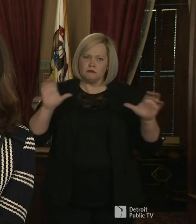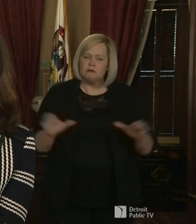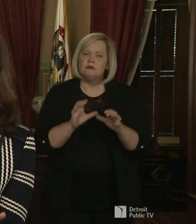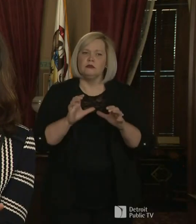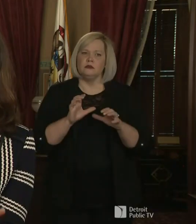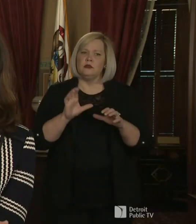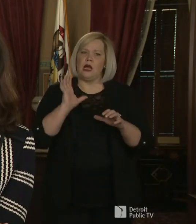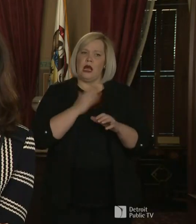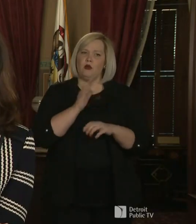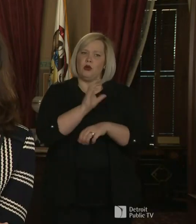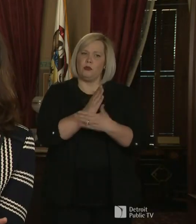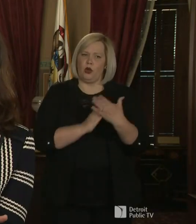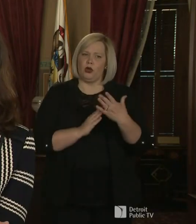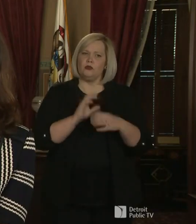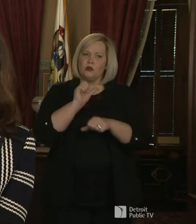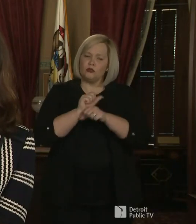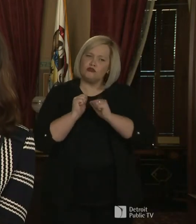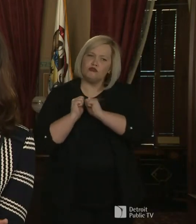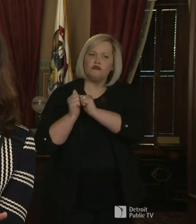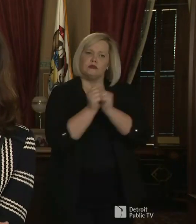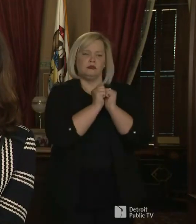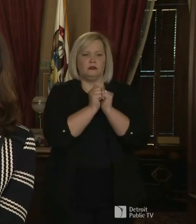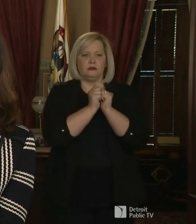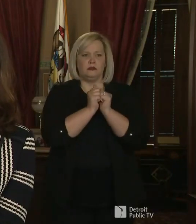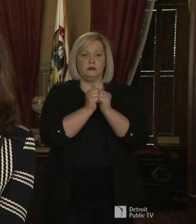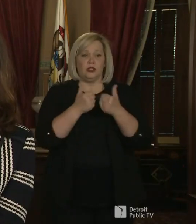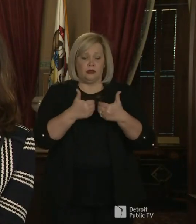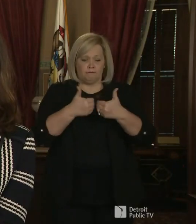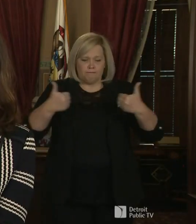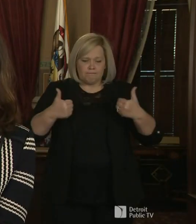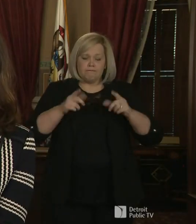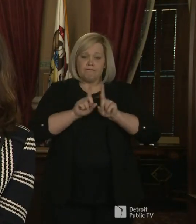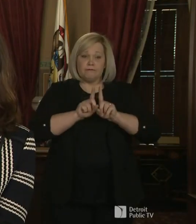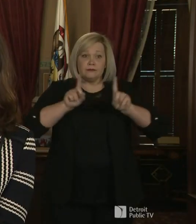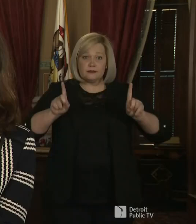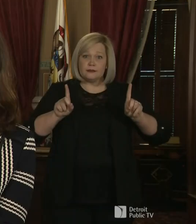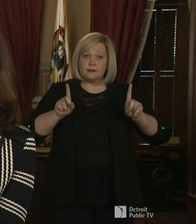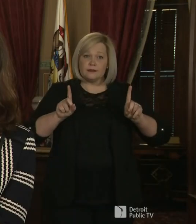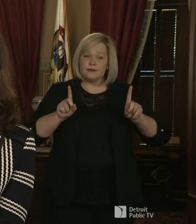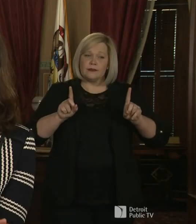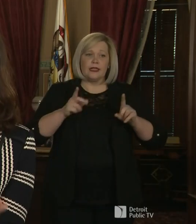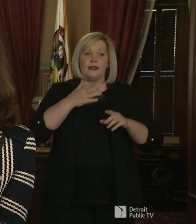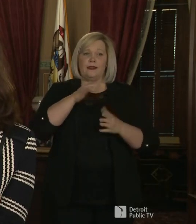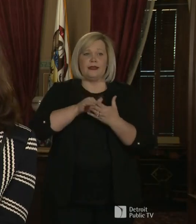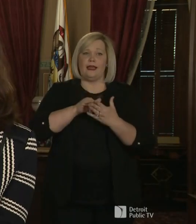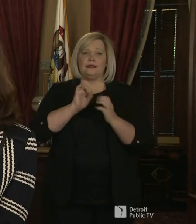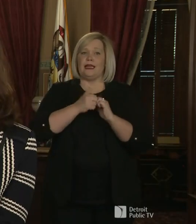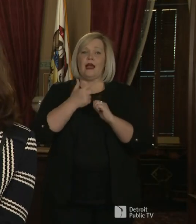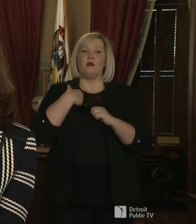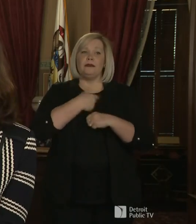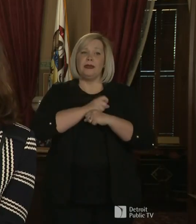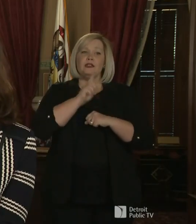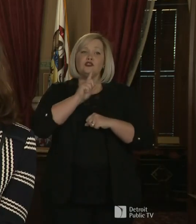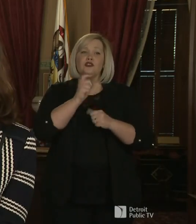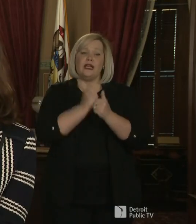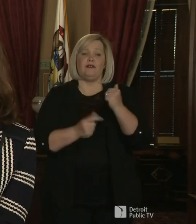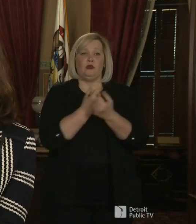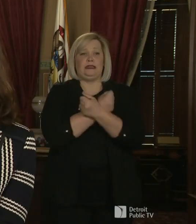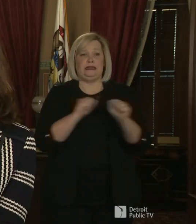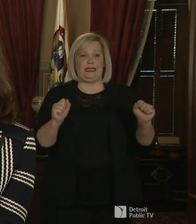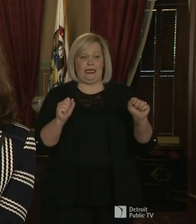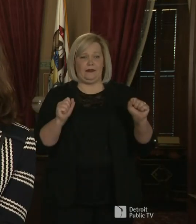part. The distancing is truly the best way that we can keep people safe. And I understand the economic